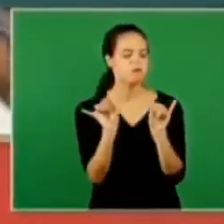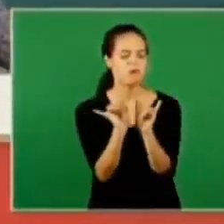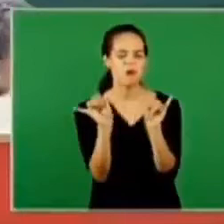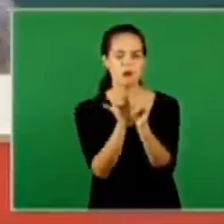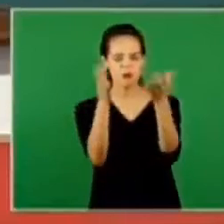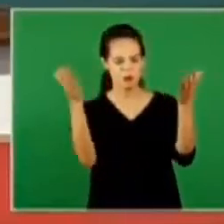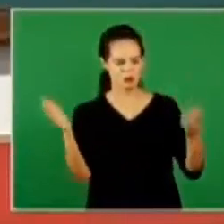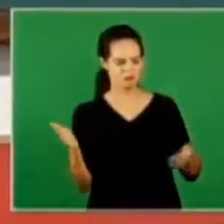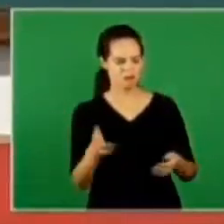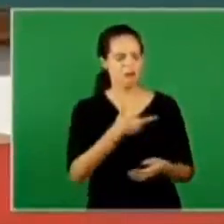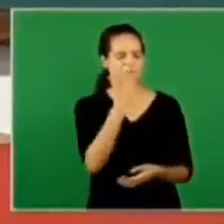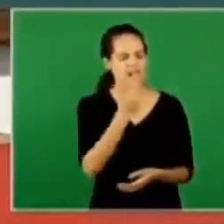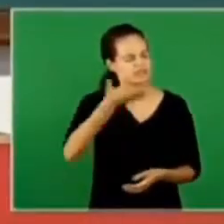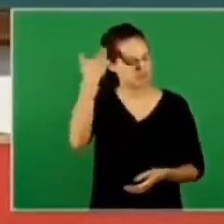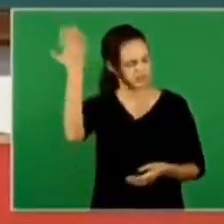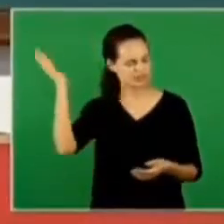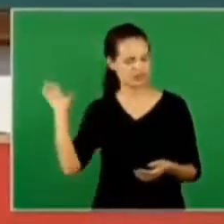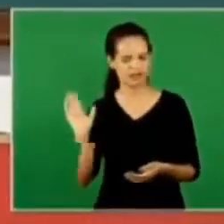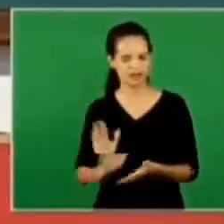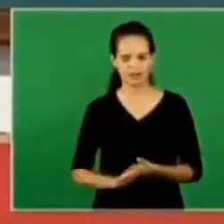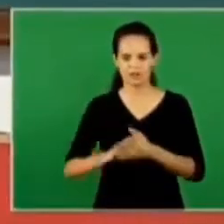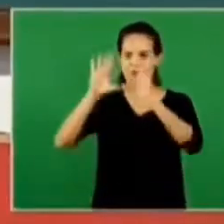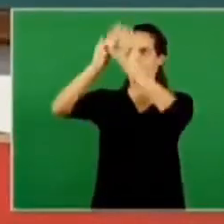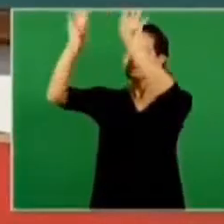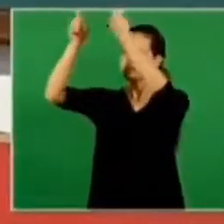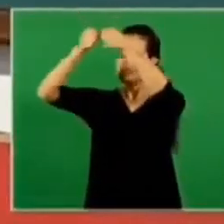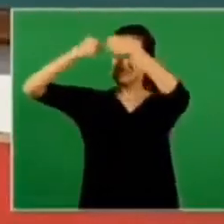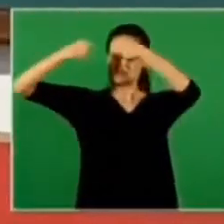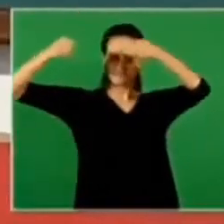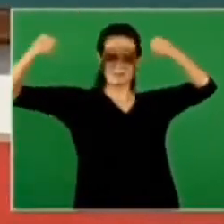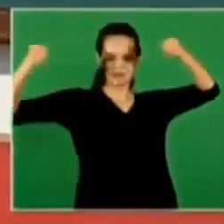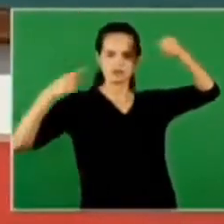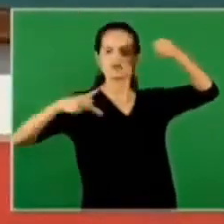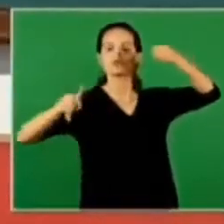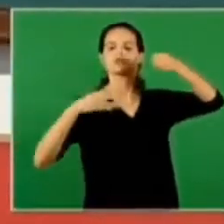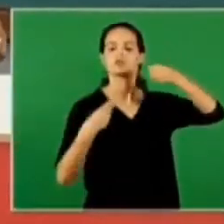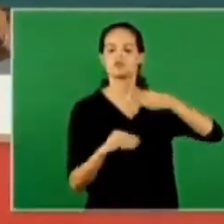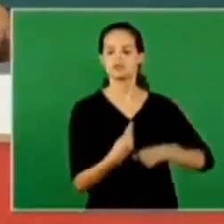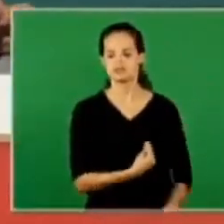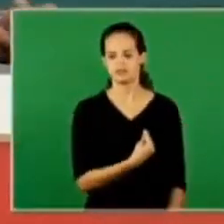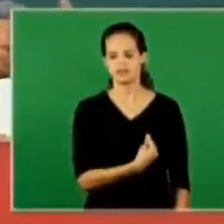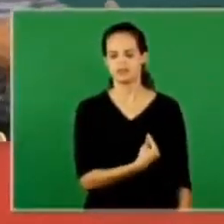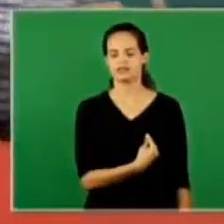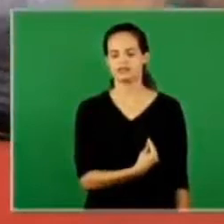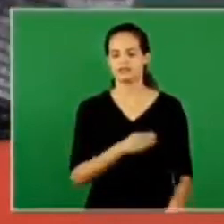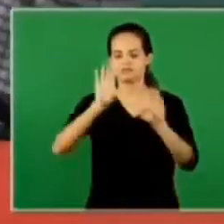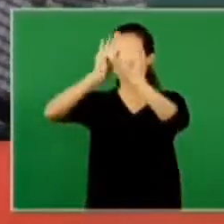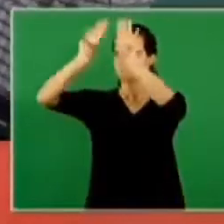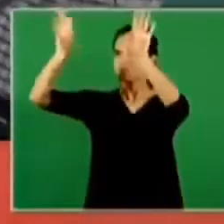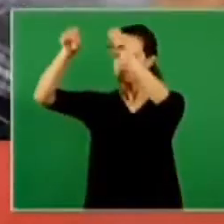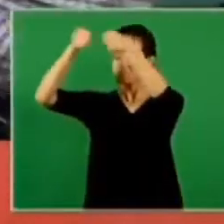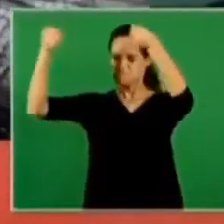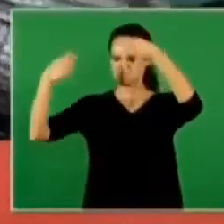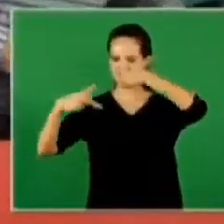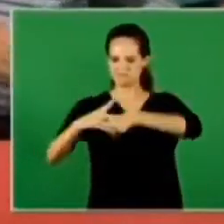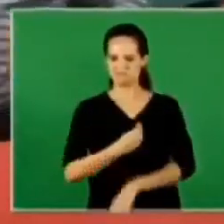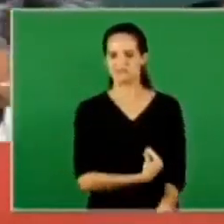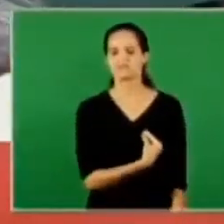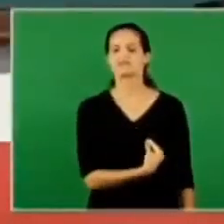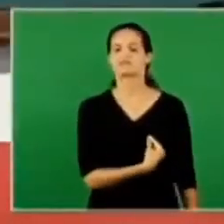square are you are you being called uh backward press but the heavens are open for you